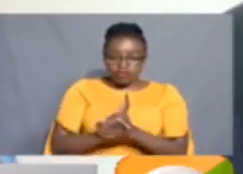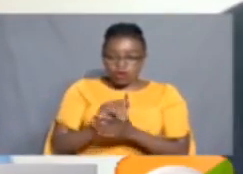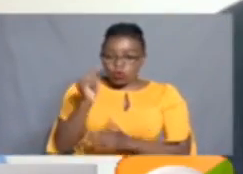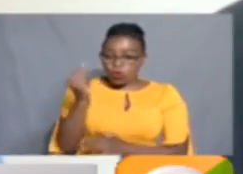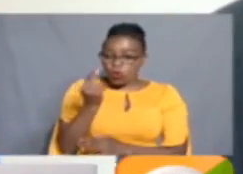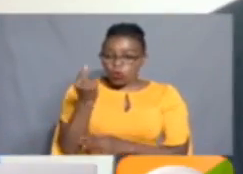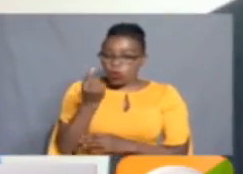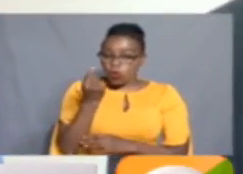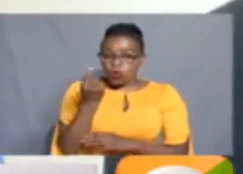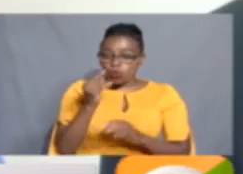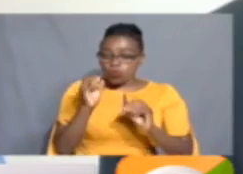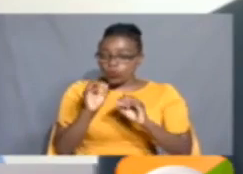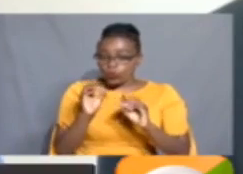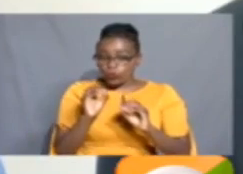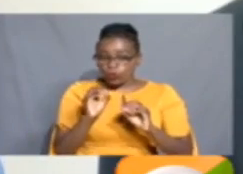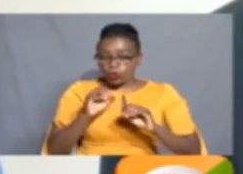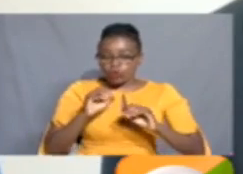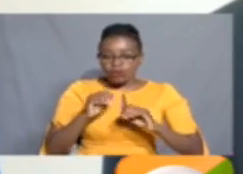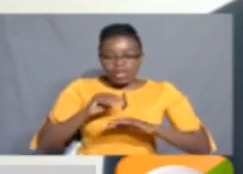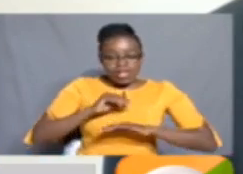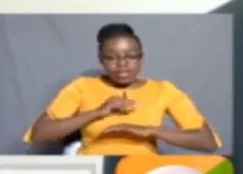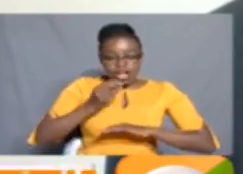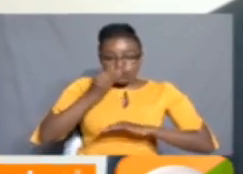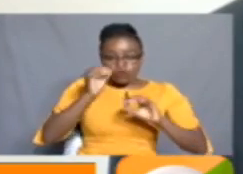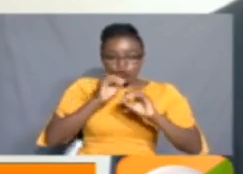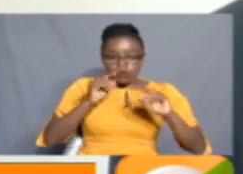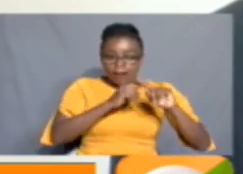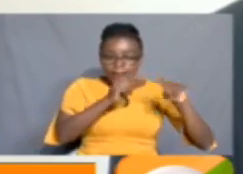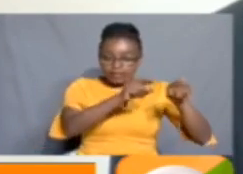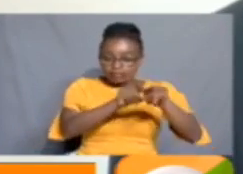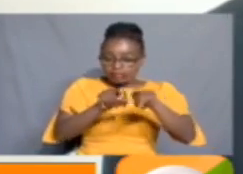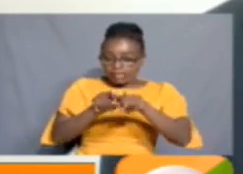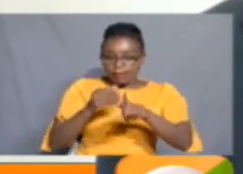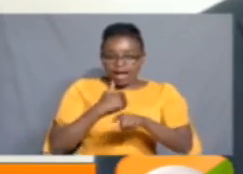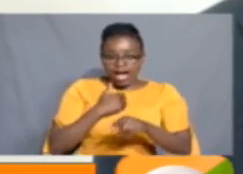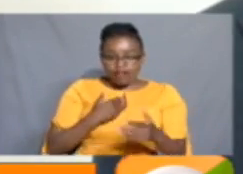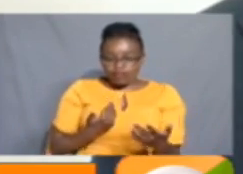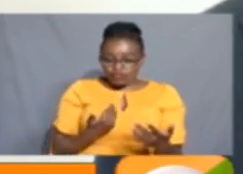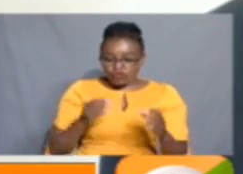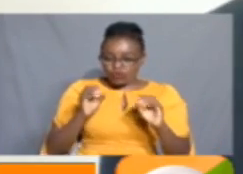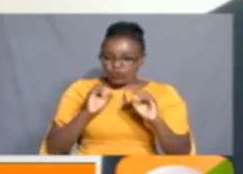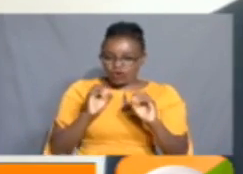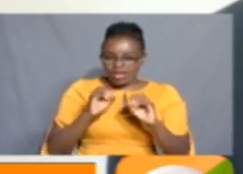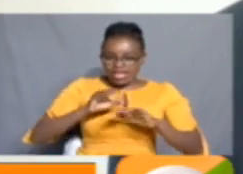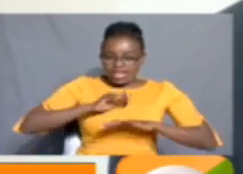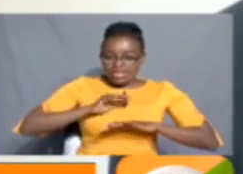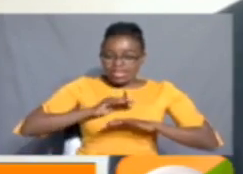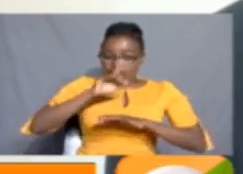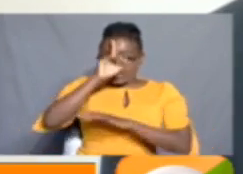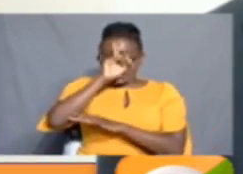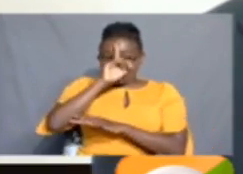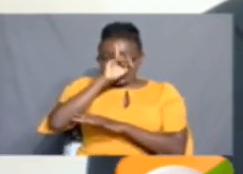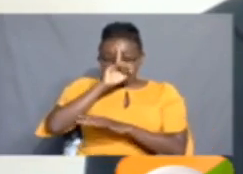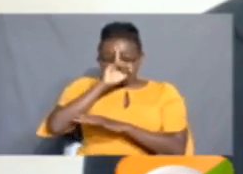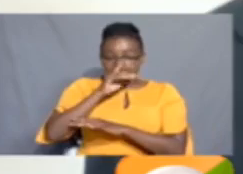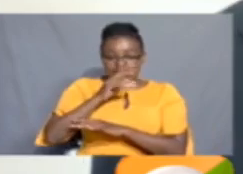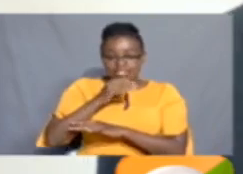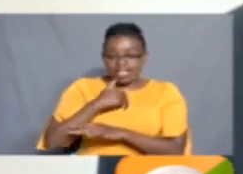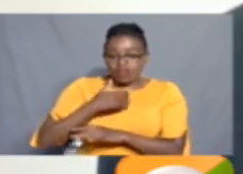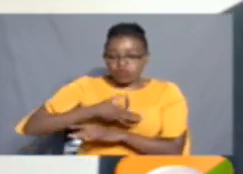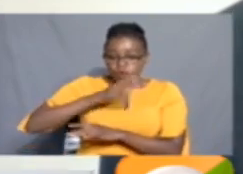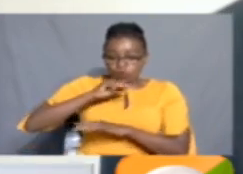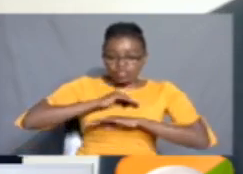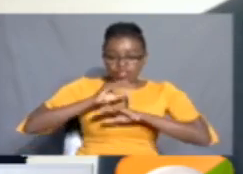only shortage of food, but also shortage and serious lack of water,